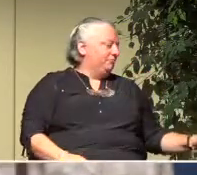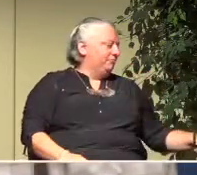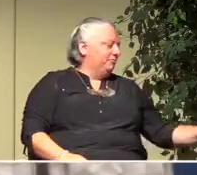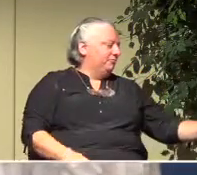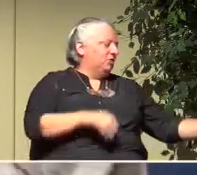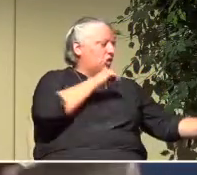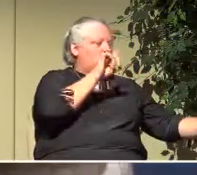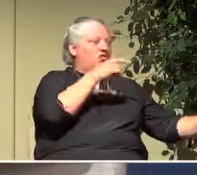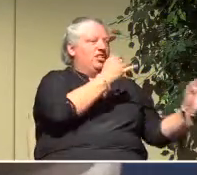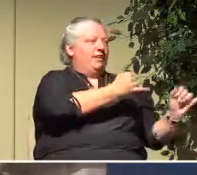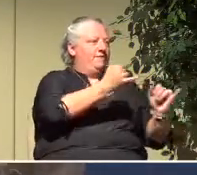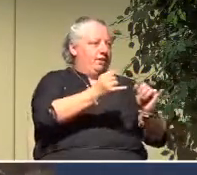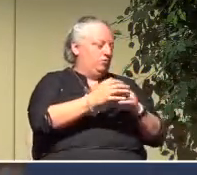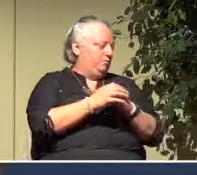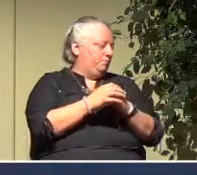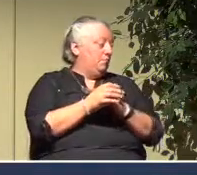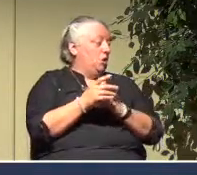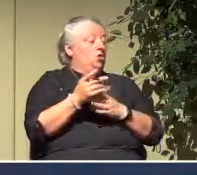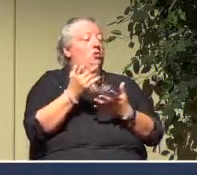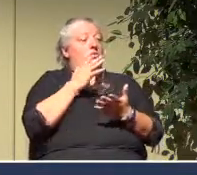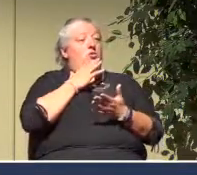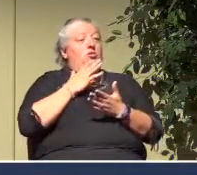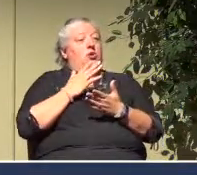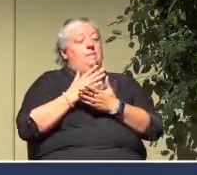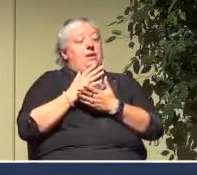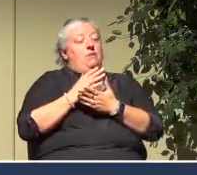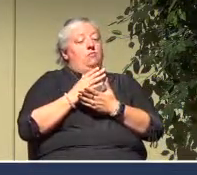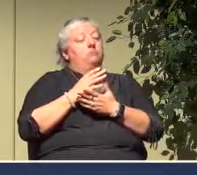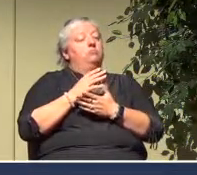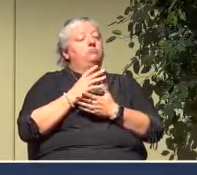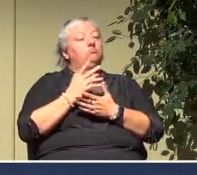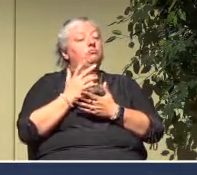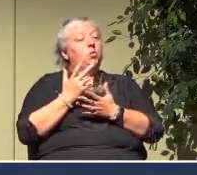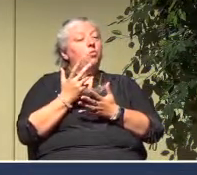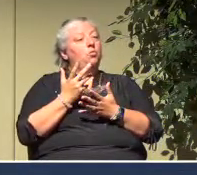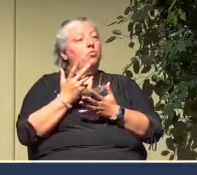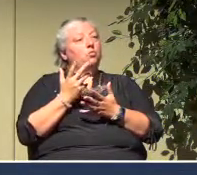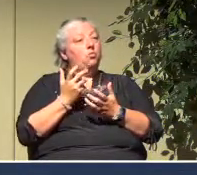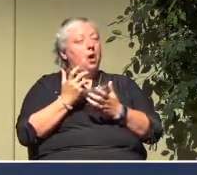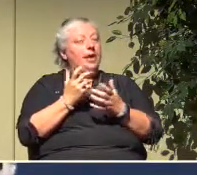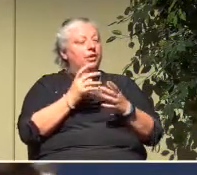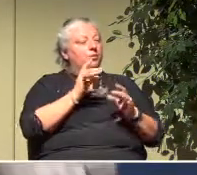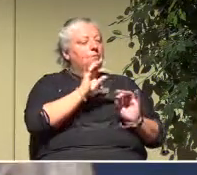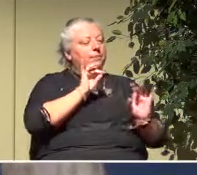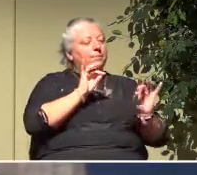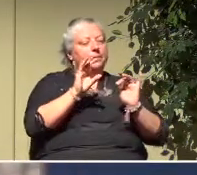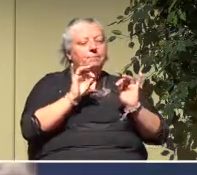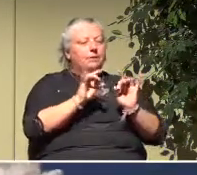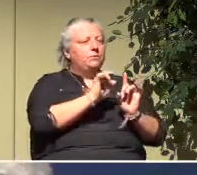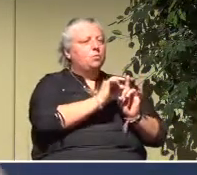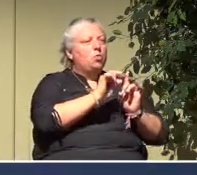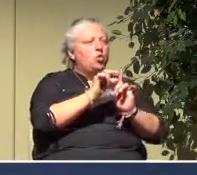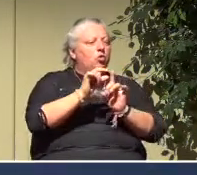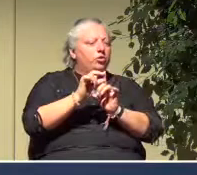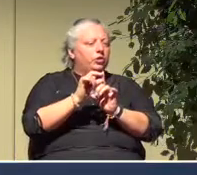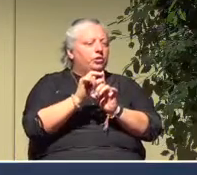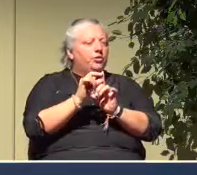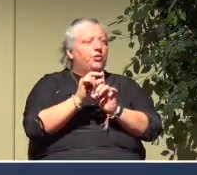this morning, what I want to do is pick up on some words in the goal and weave through this as well some of the discussion summary.